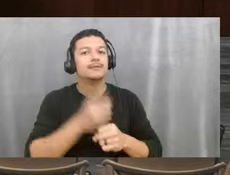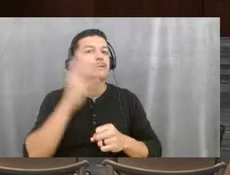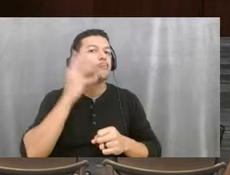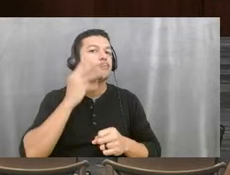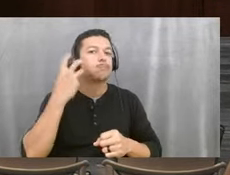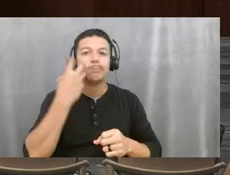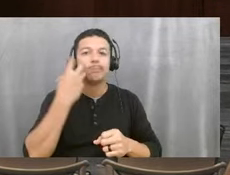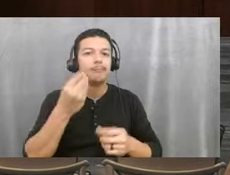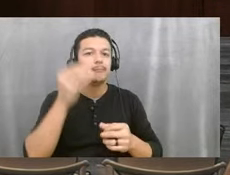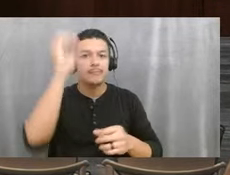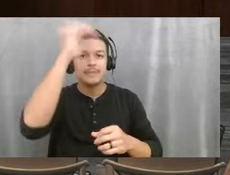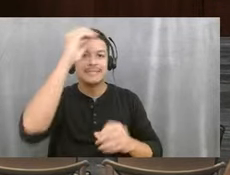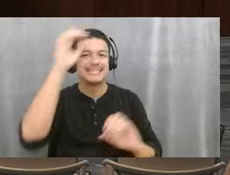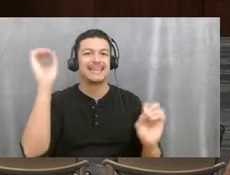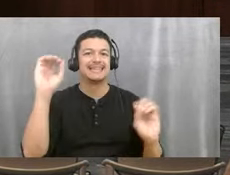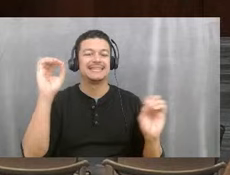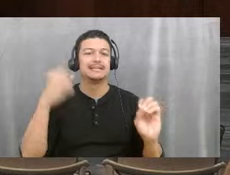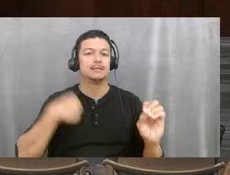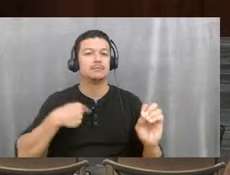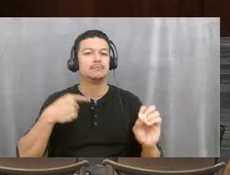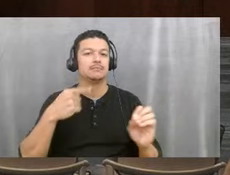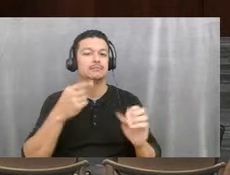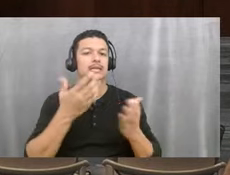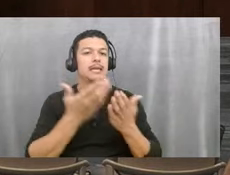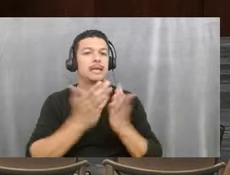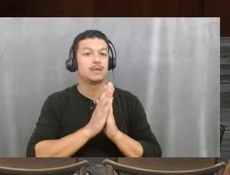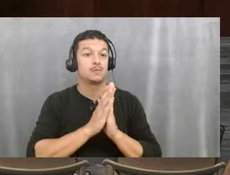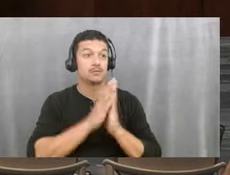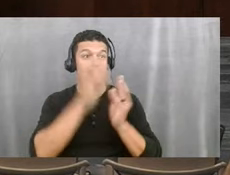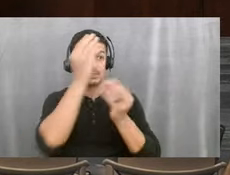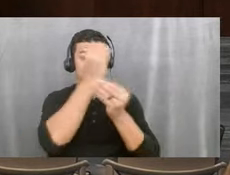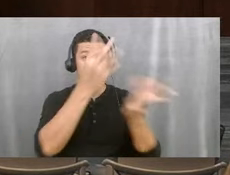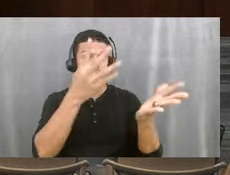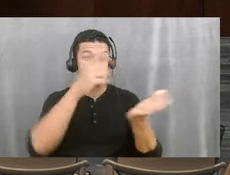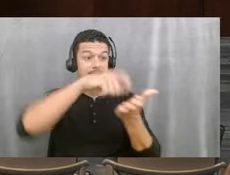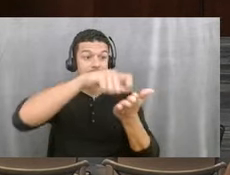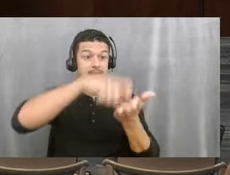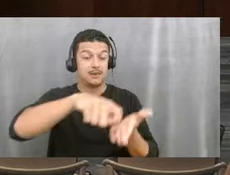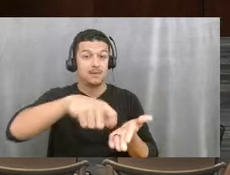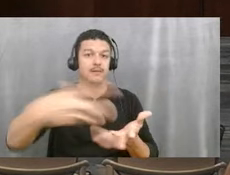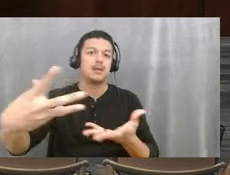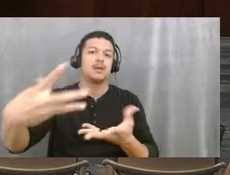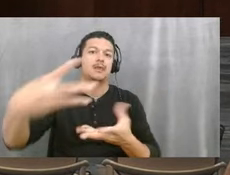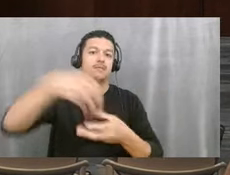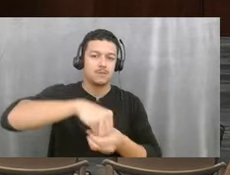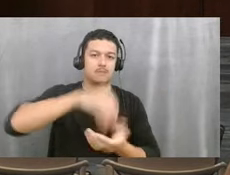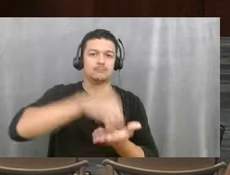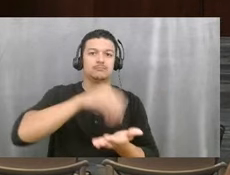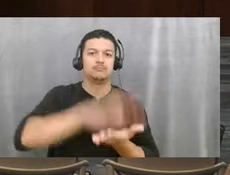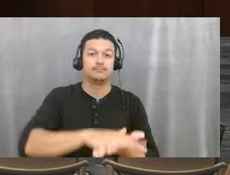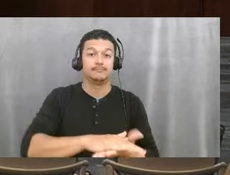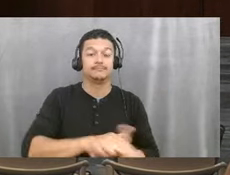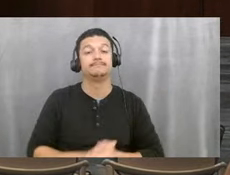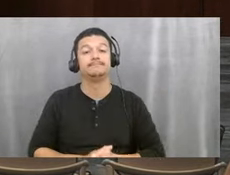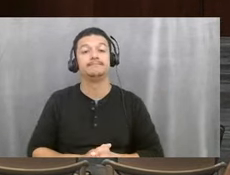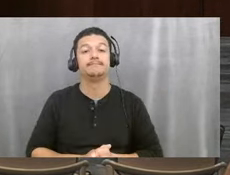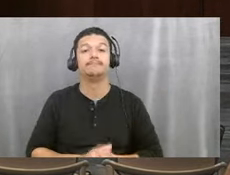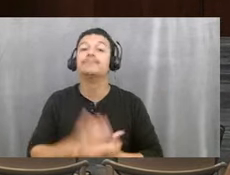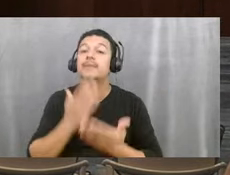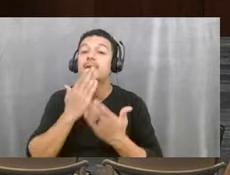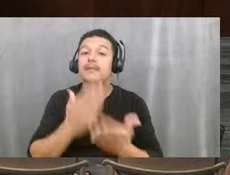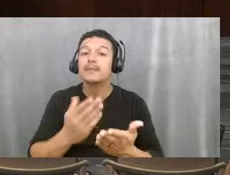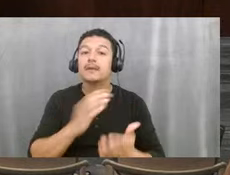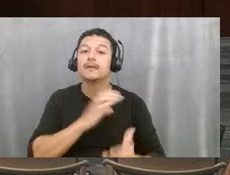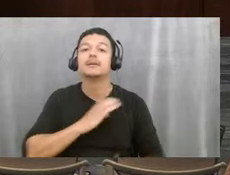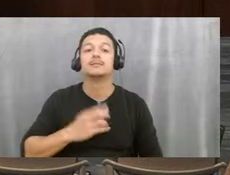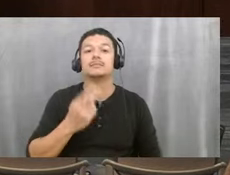I request that these disclosures and written communication be made part of the record. Thank you, Commissioner Kelly.